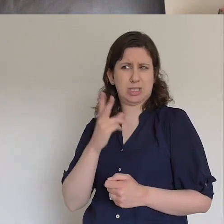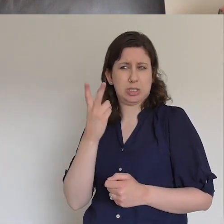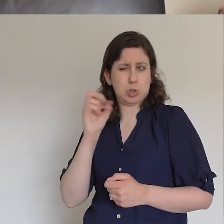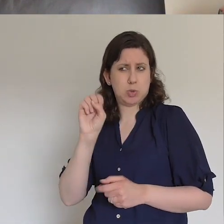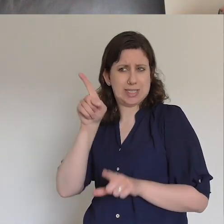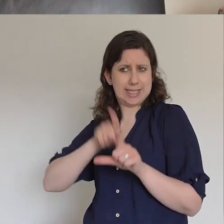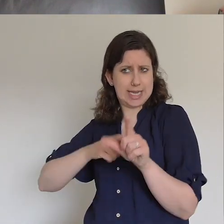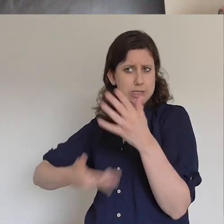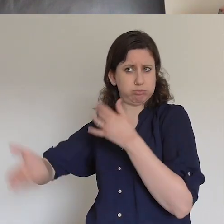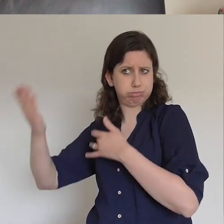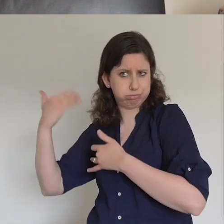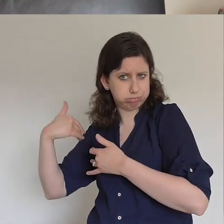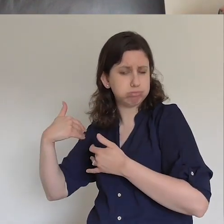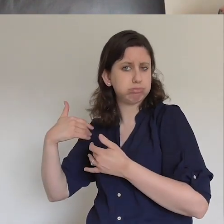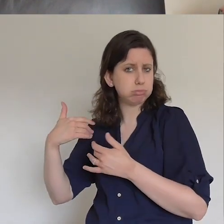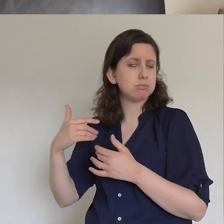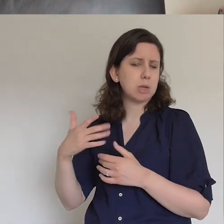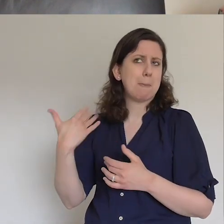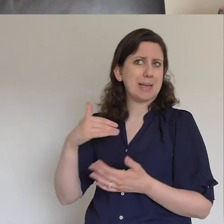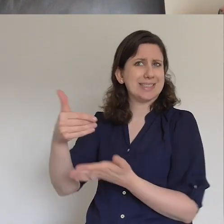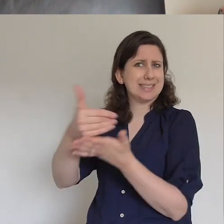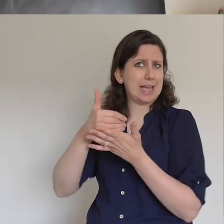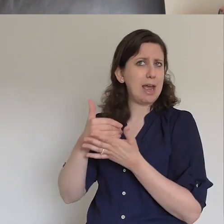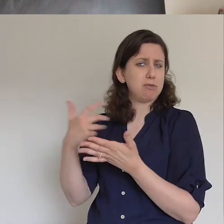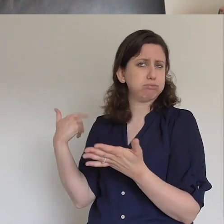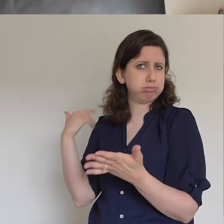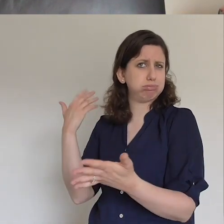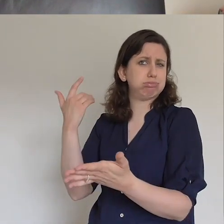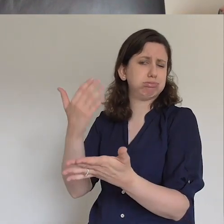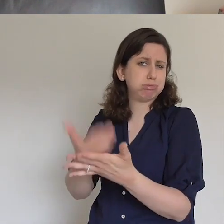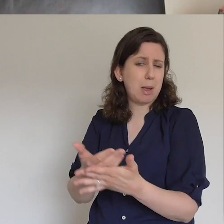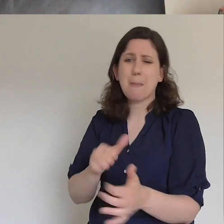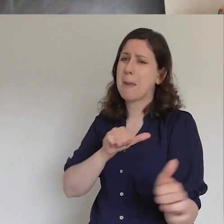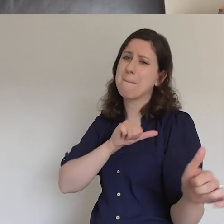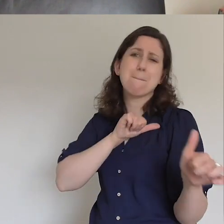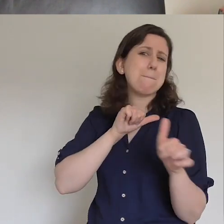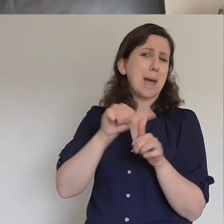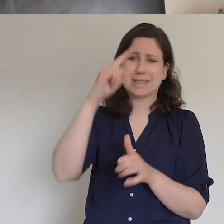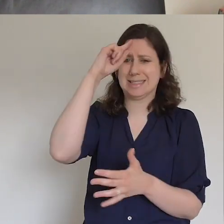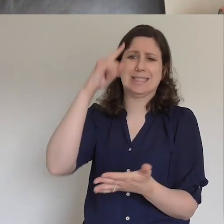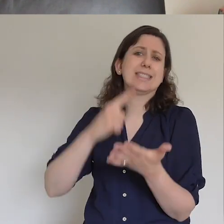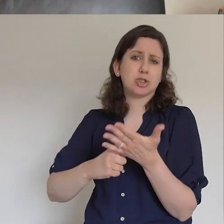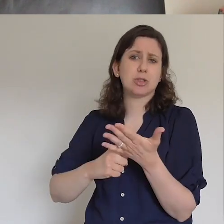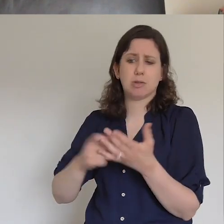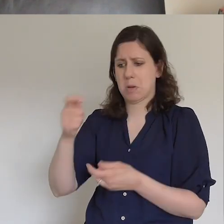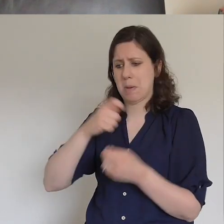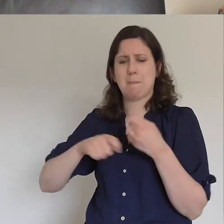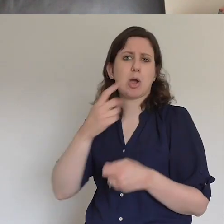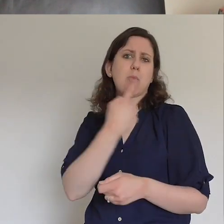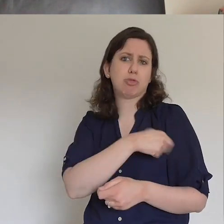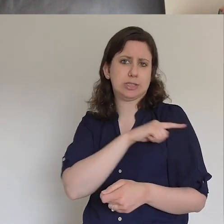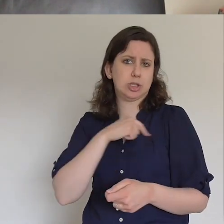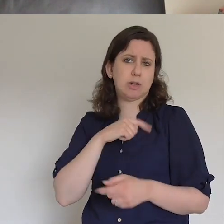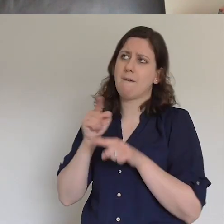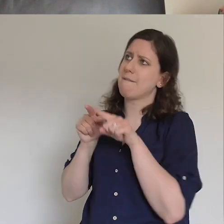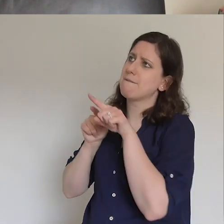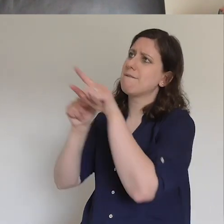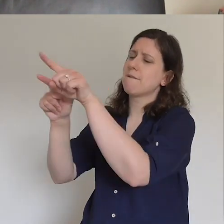it's been the best decision that we ever could have made and living for Jesus is the best life you can live